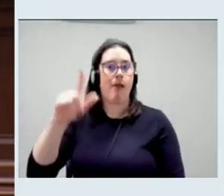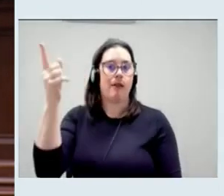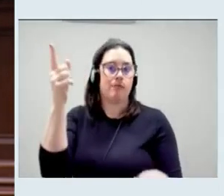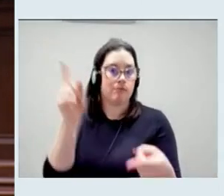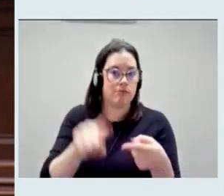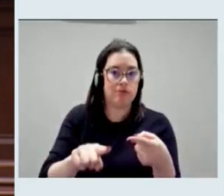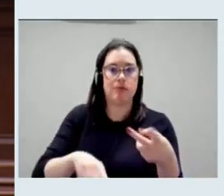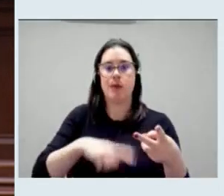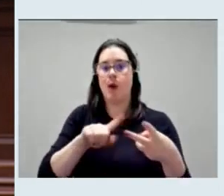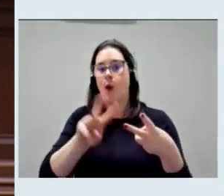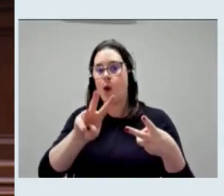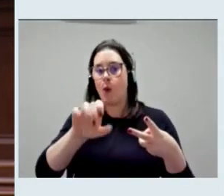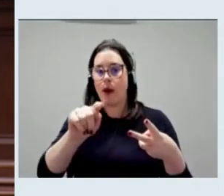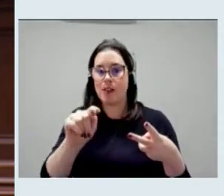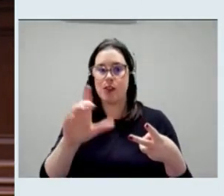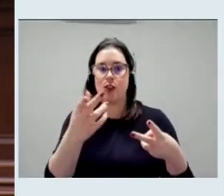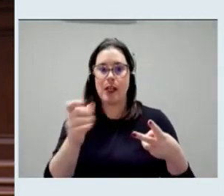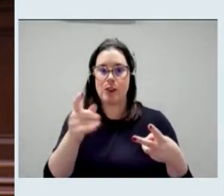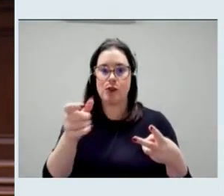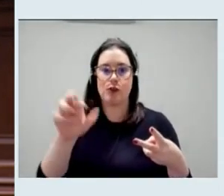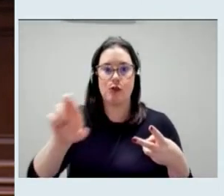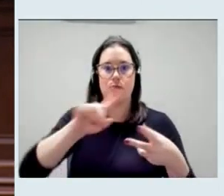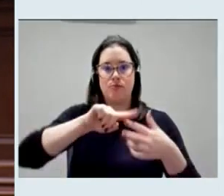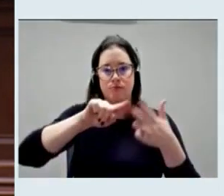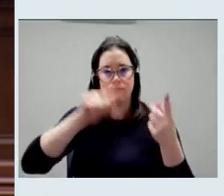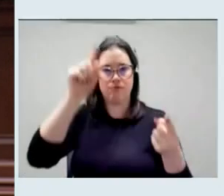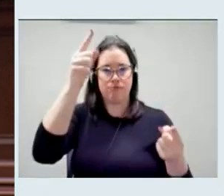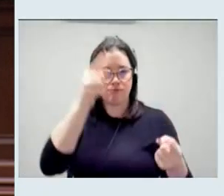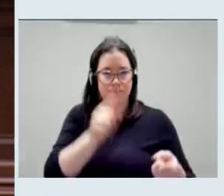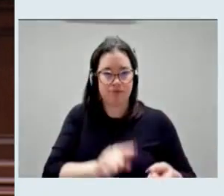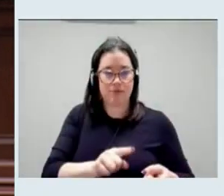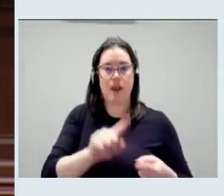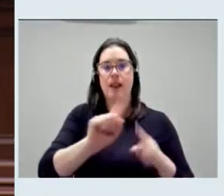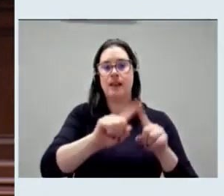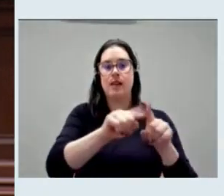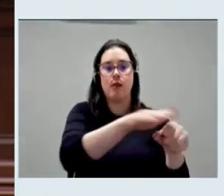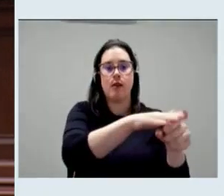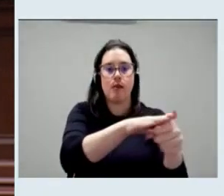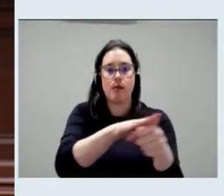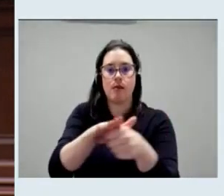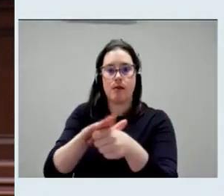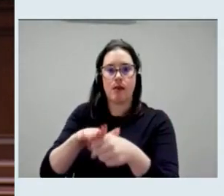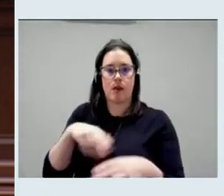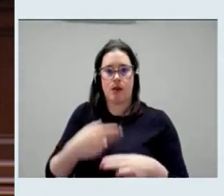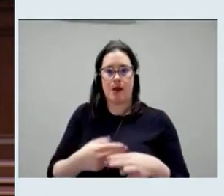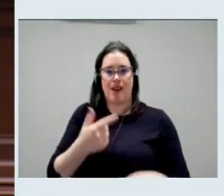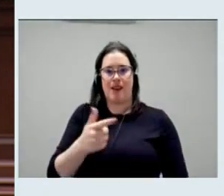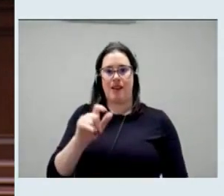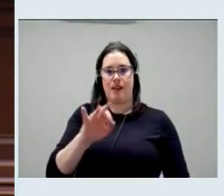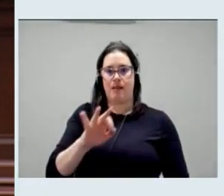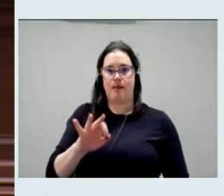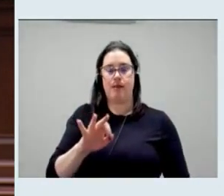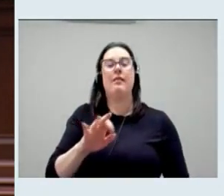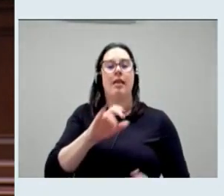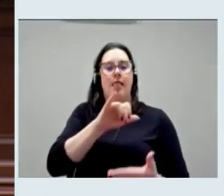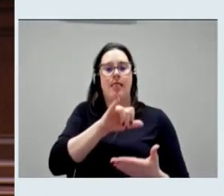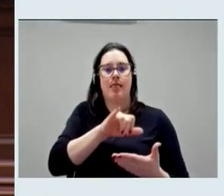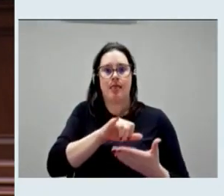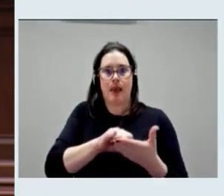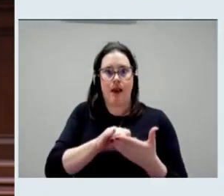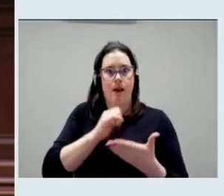27%. These are all give program jurisdictions. putting state money to help our locals on the ground.